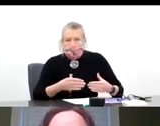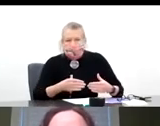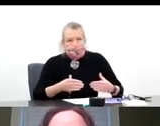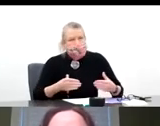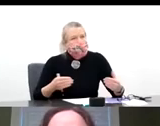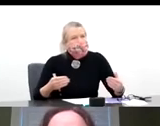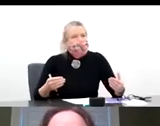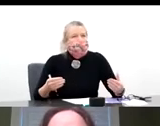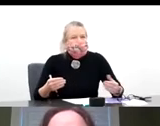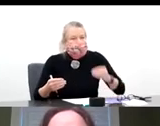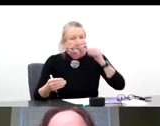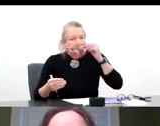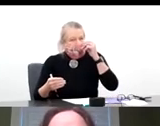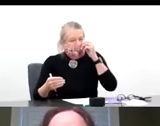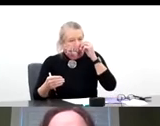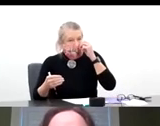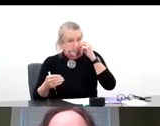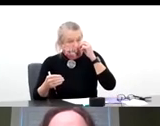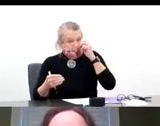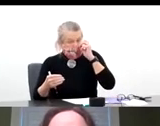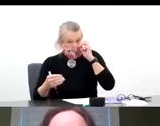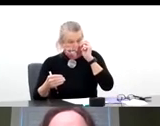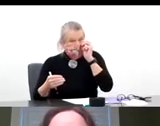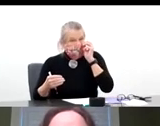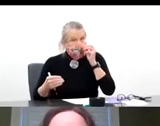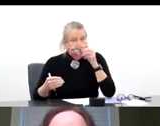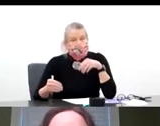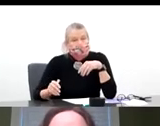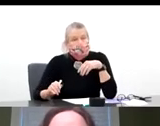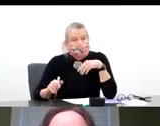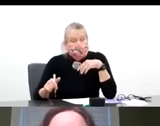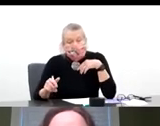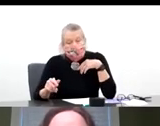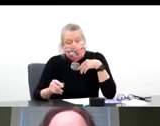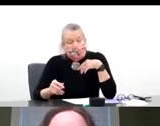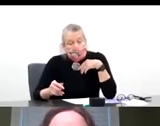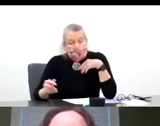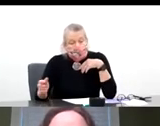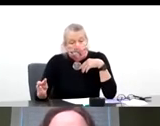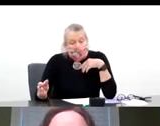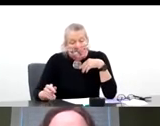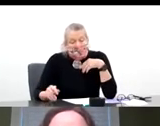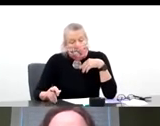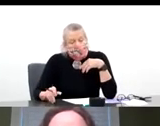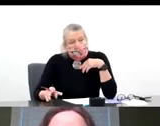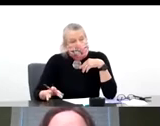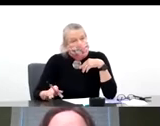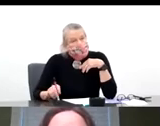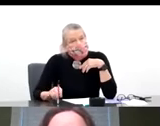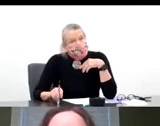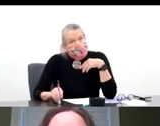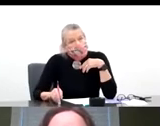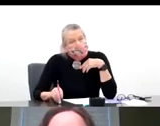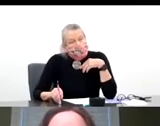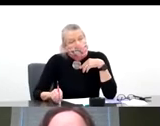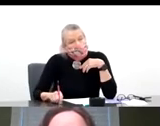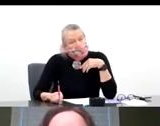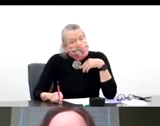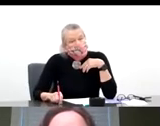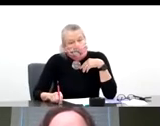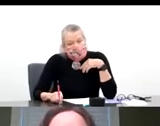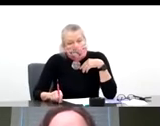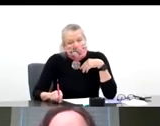has a community member on it in the HIV-AIDS world, and I can say from having been a protocol chair in